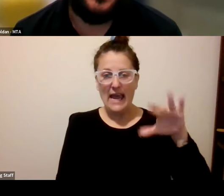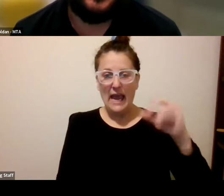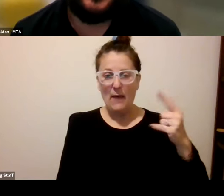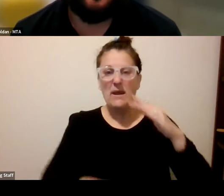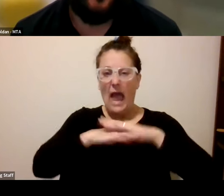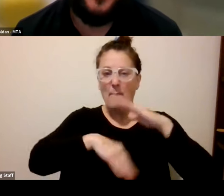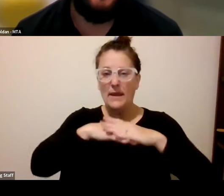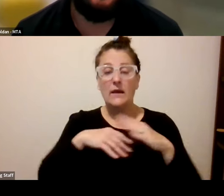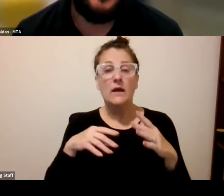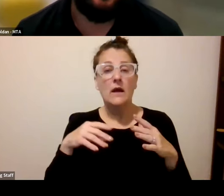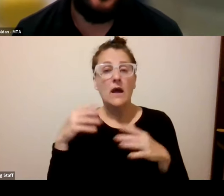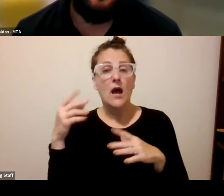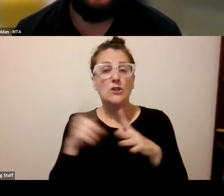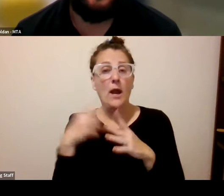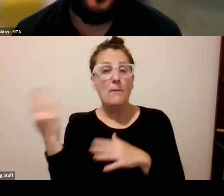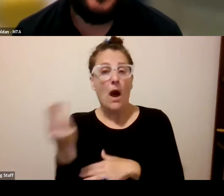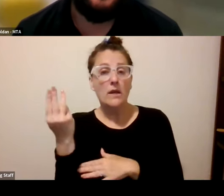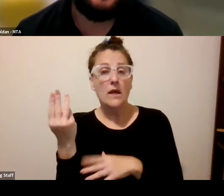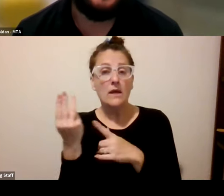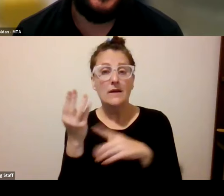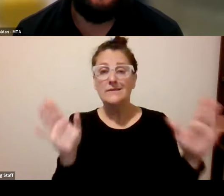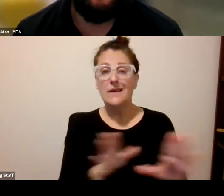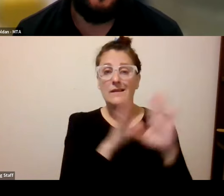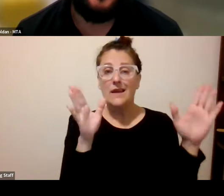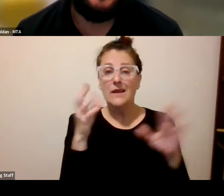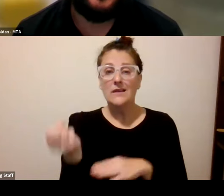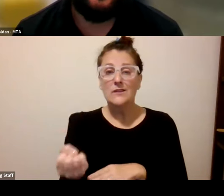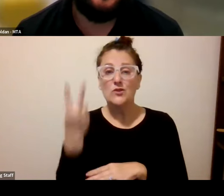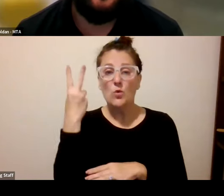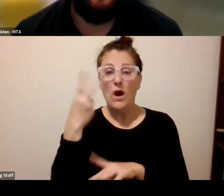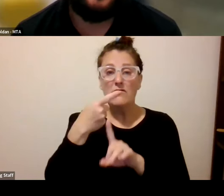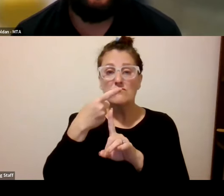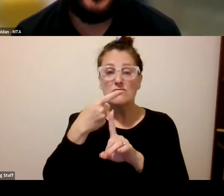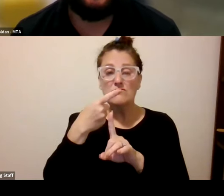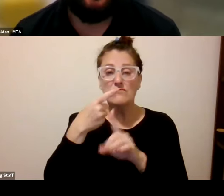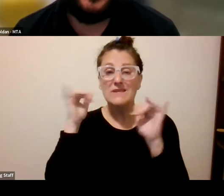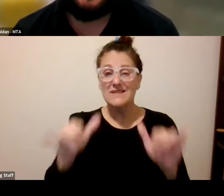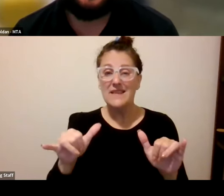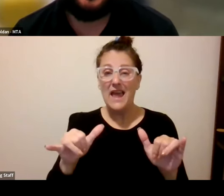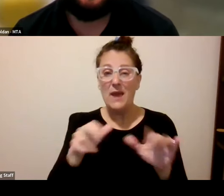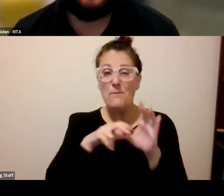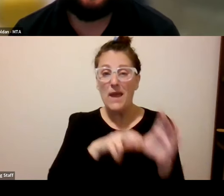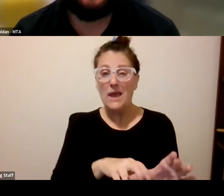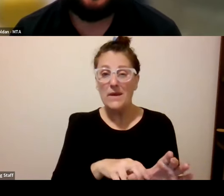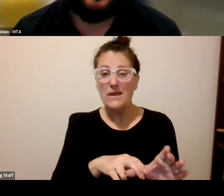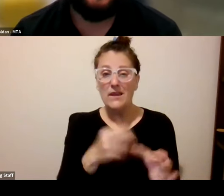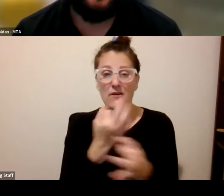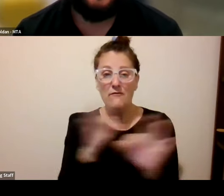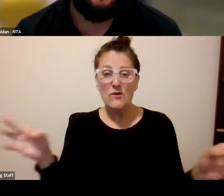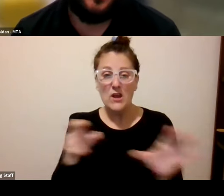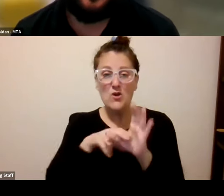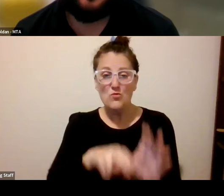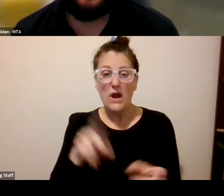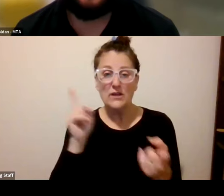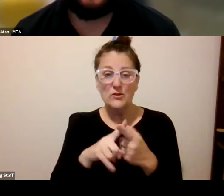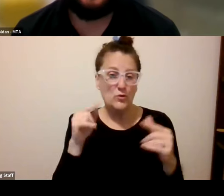monday through sunday after you take 12 rides with the same form of payment it'll be free rides through that sunday so after